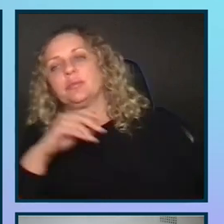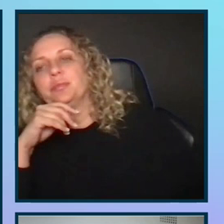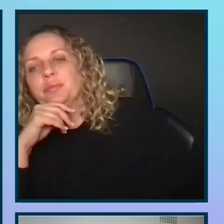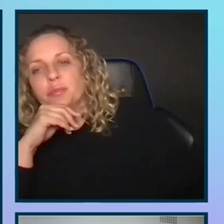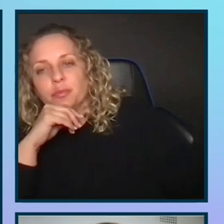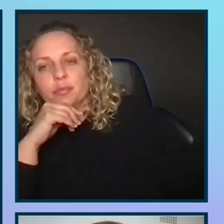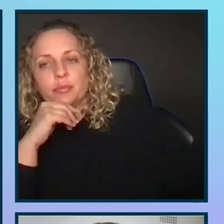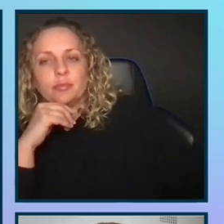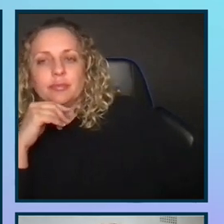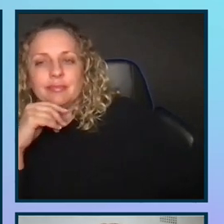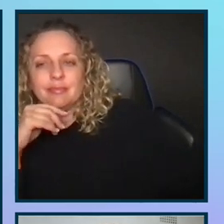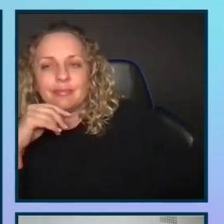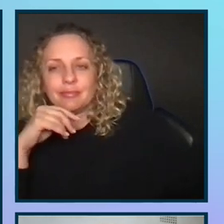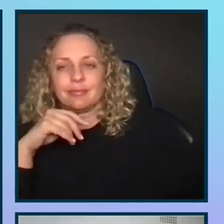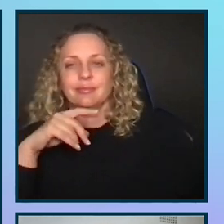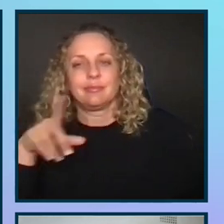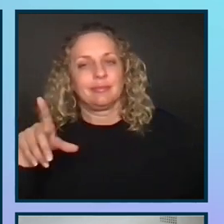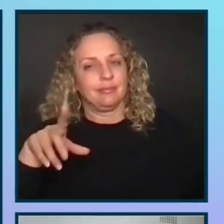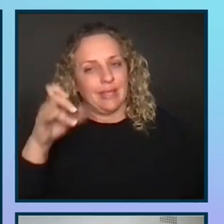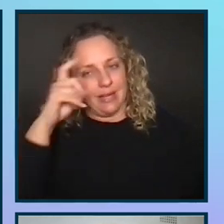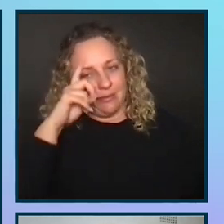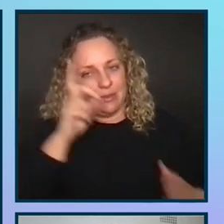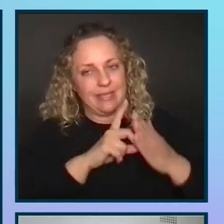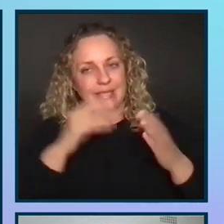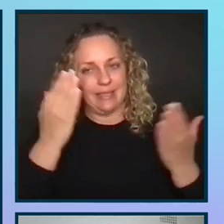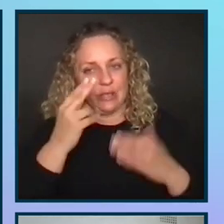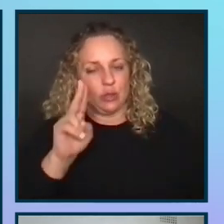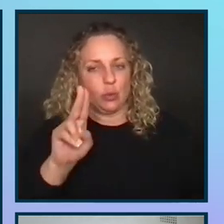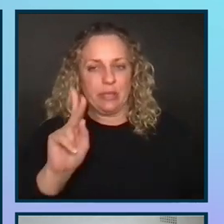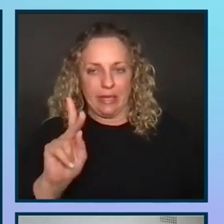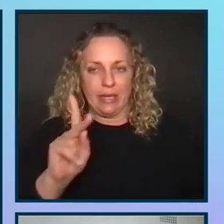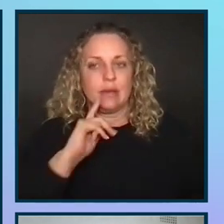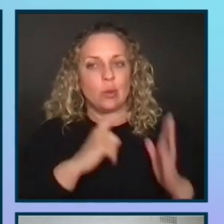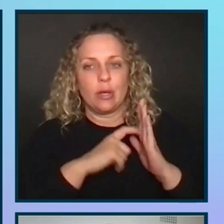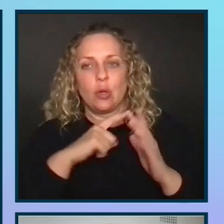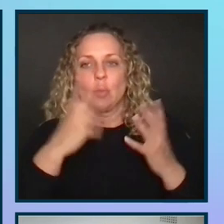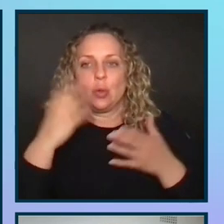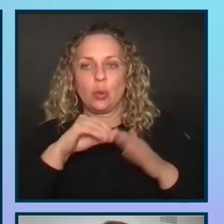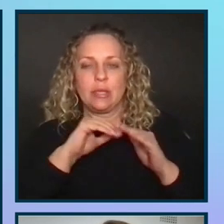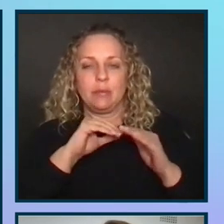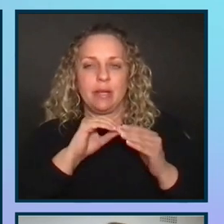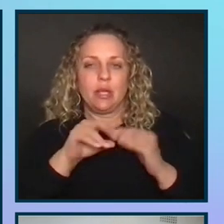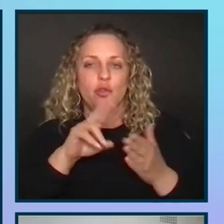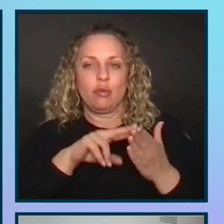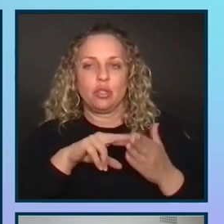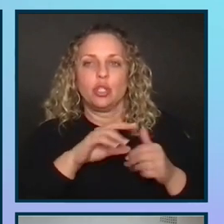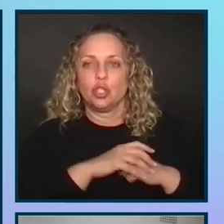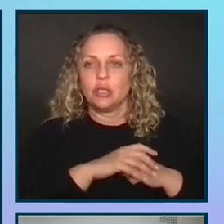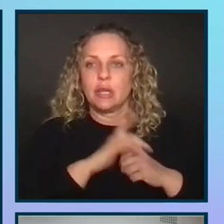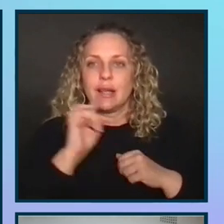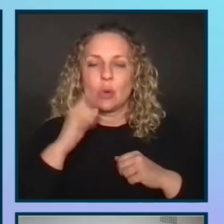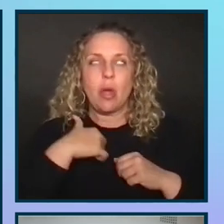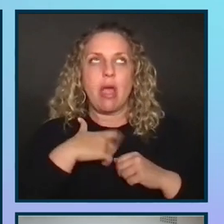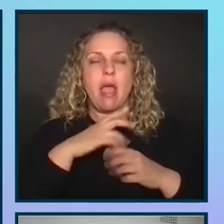technique is practiced by the Government Design Service in the UK, where it's a requirement to include accessibility in your research. that is where